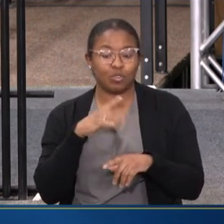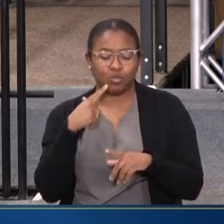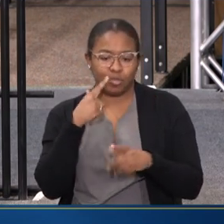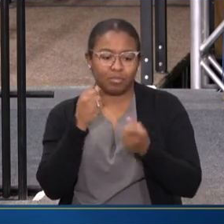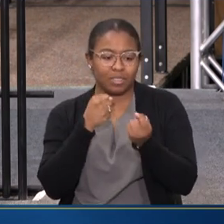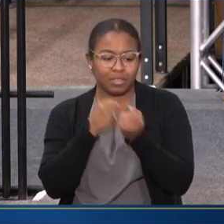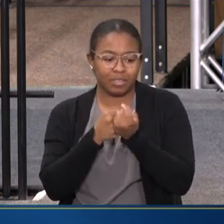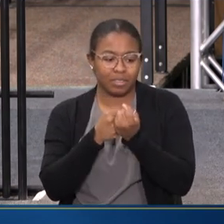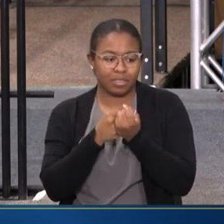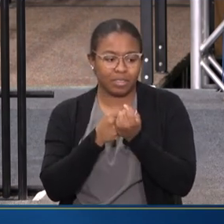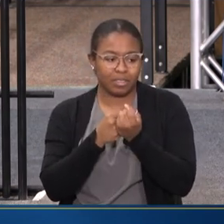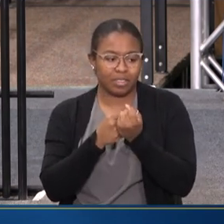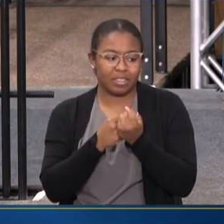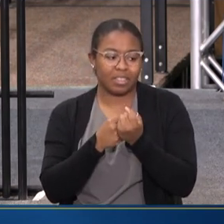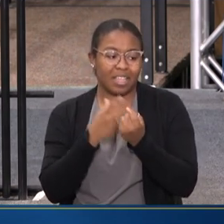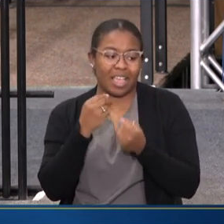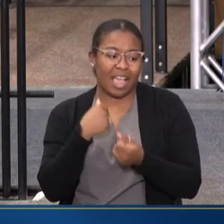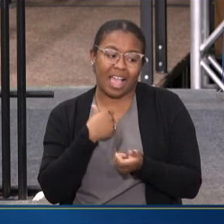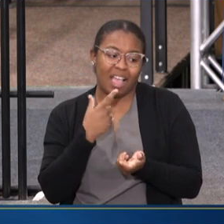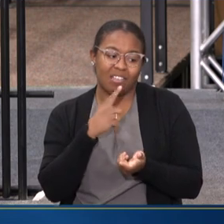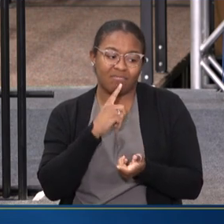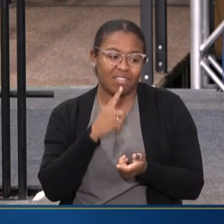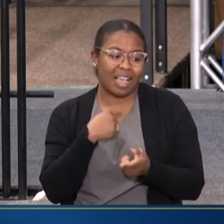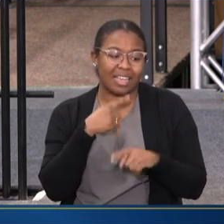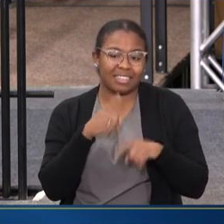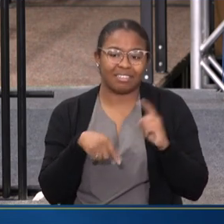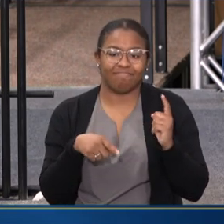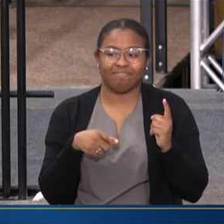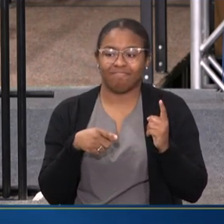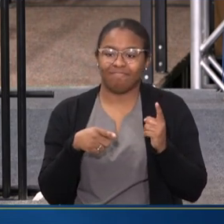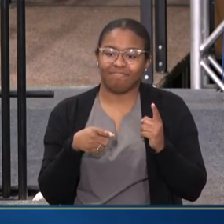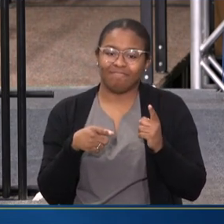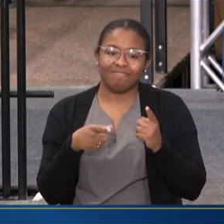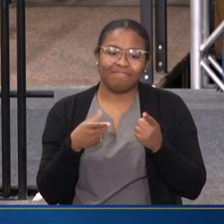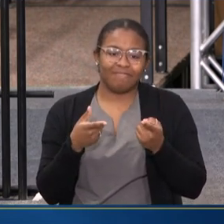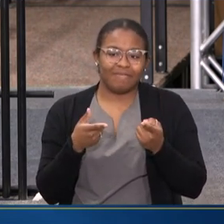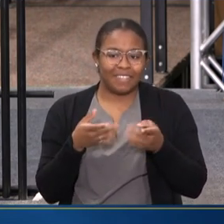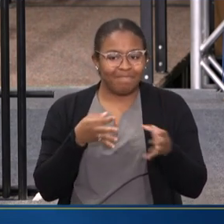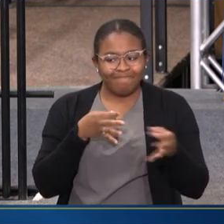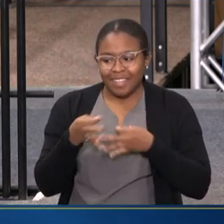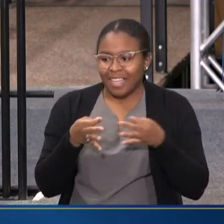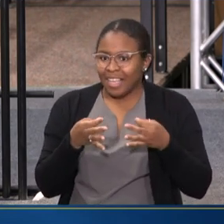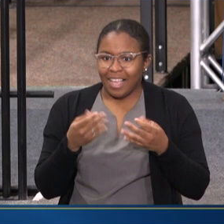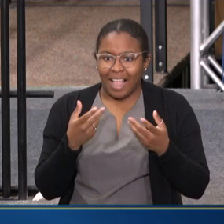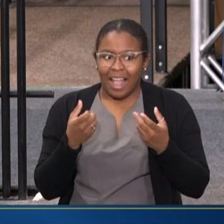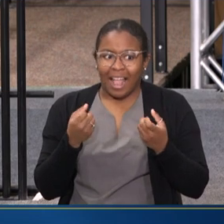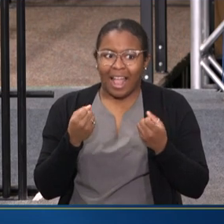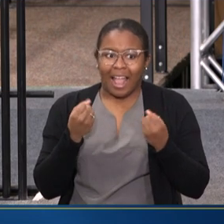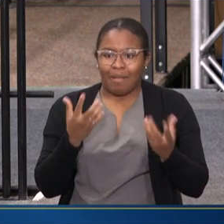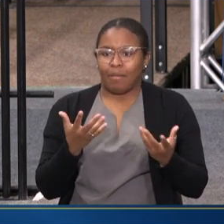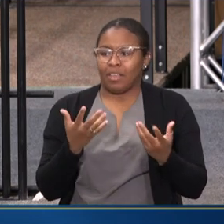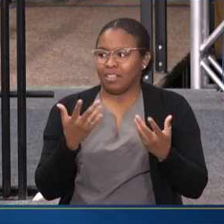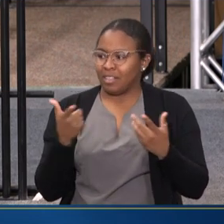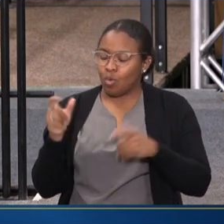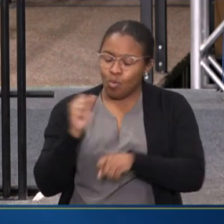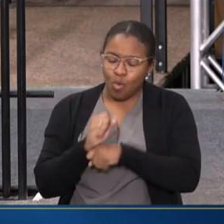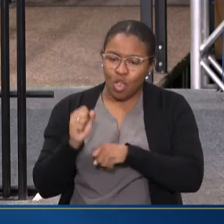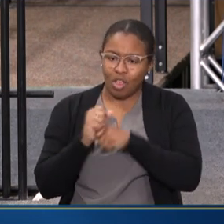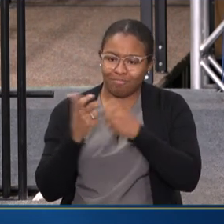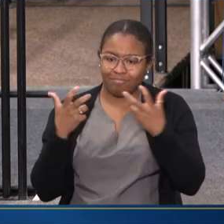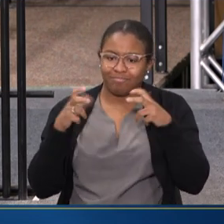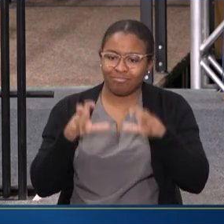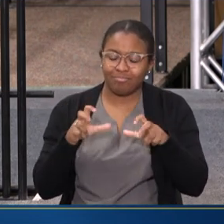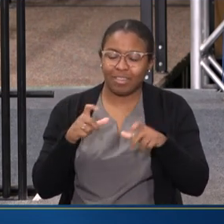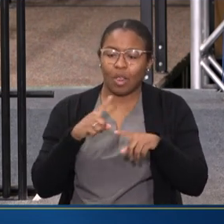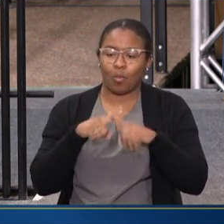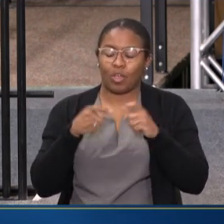Awesome. And I just can't tell you the amount of work that they've put into this and the challenges that